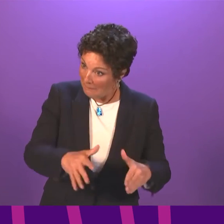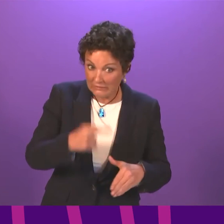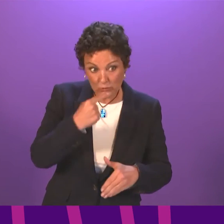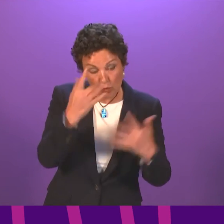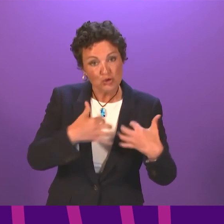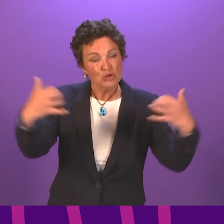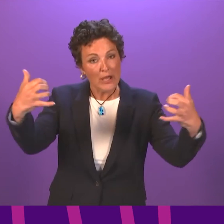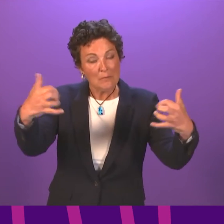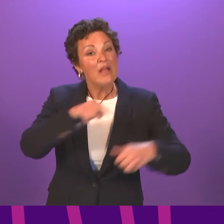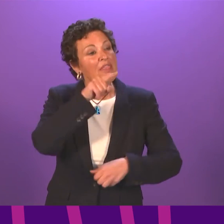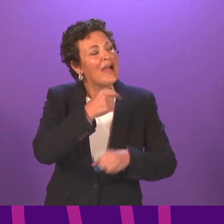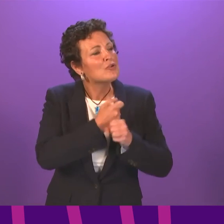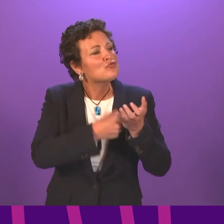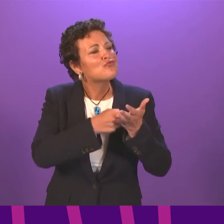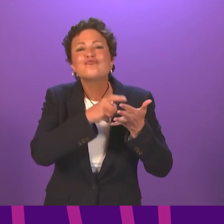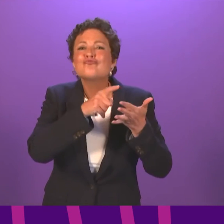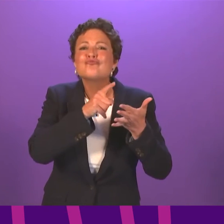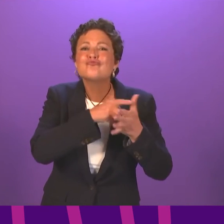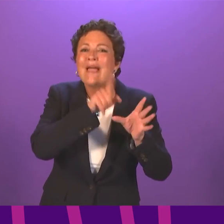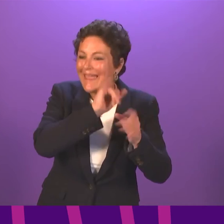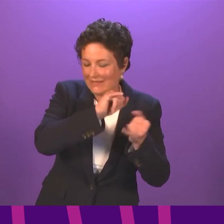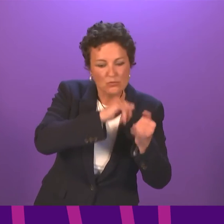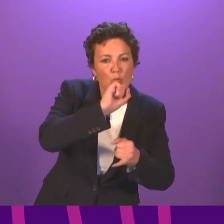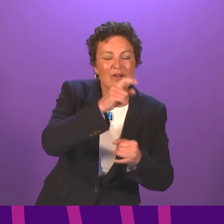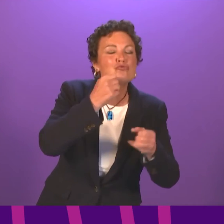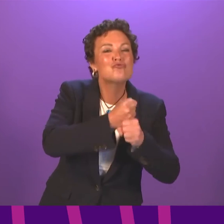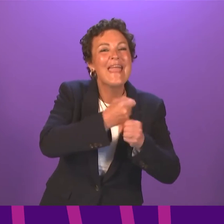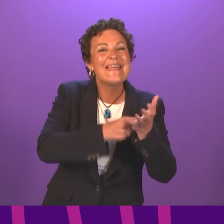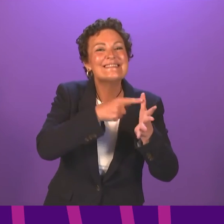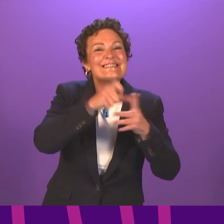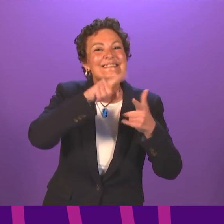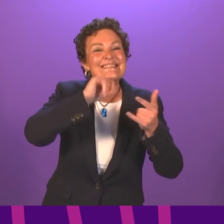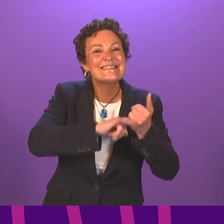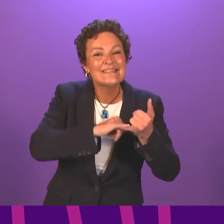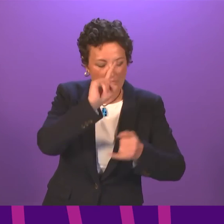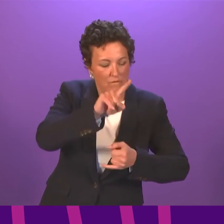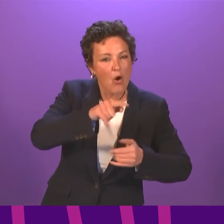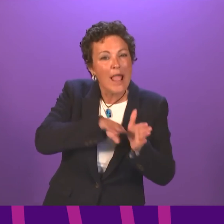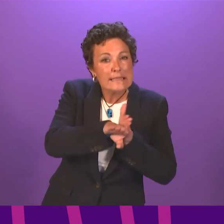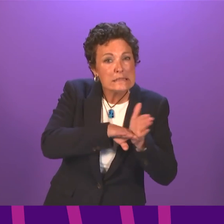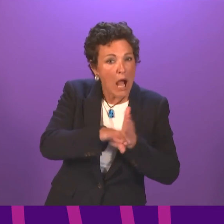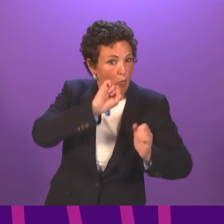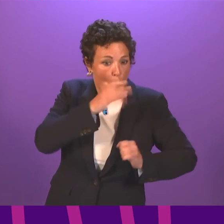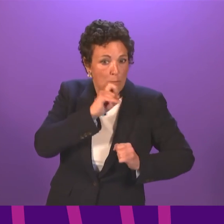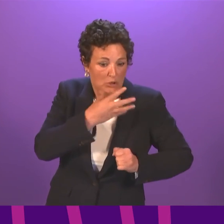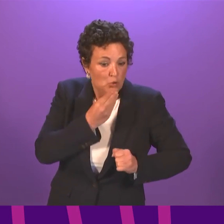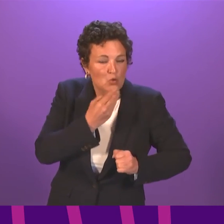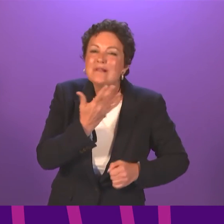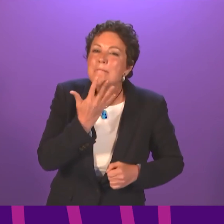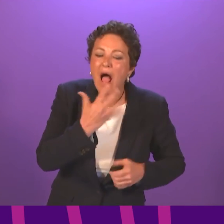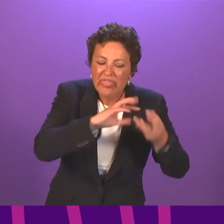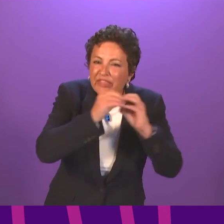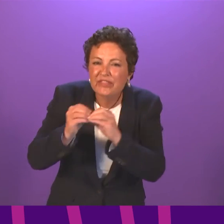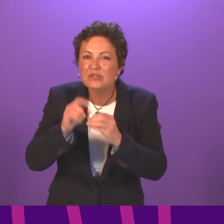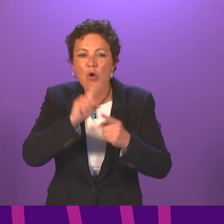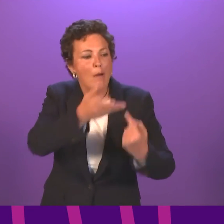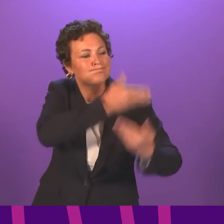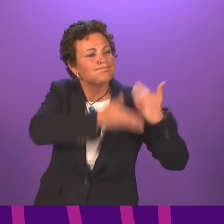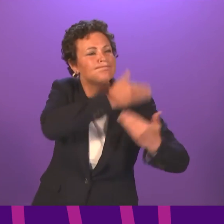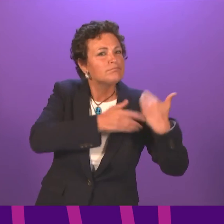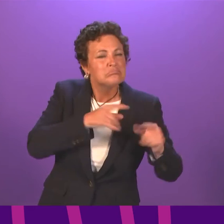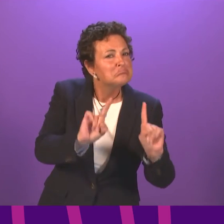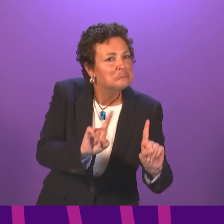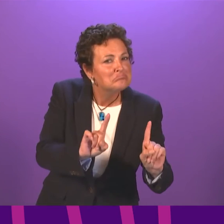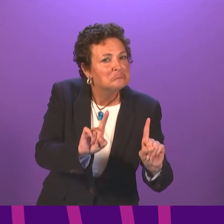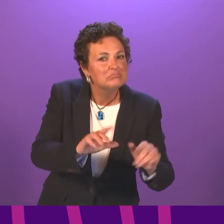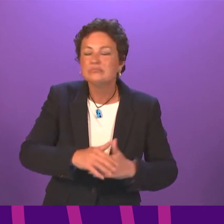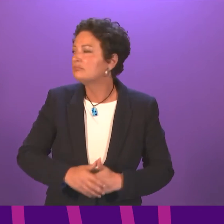she